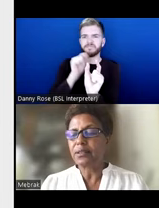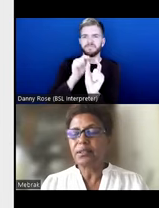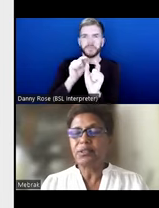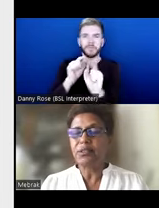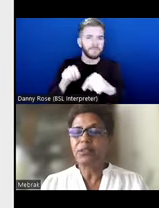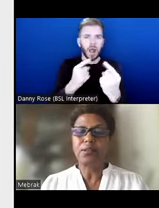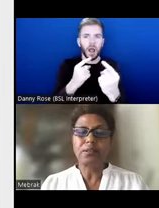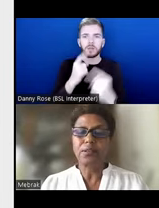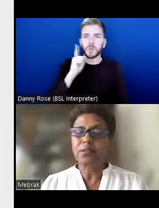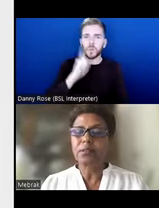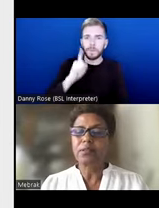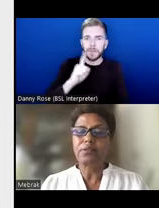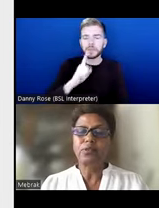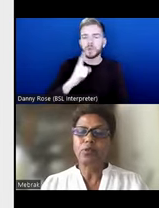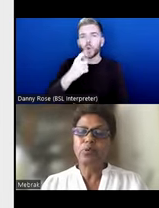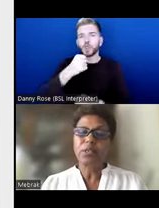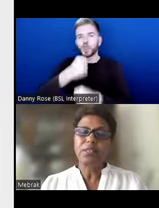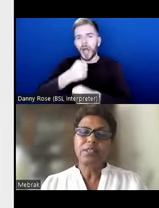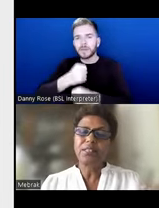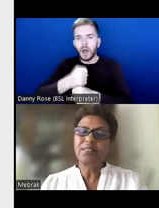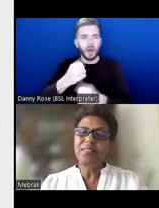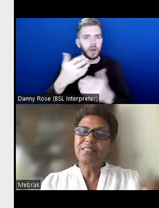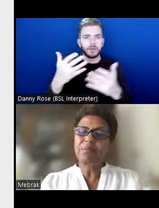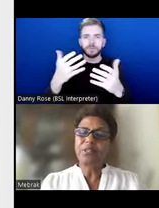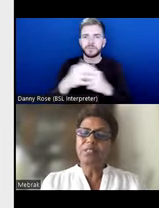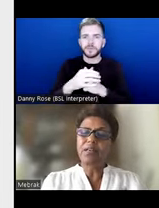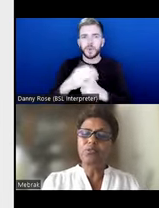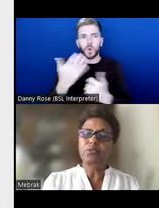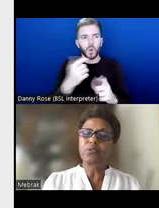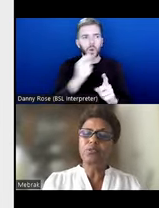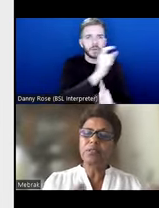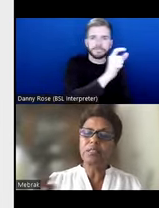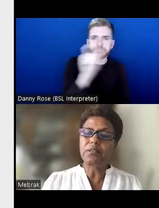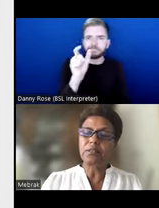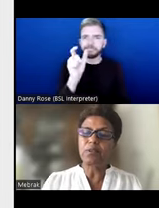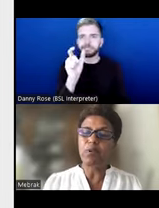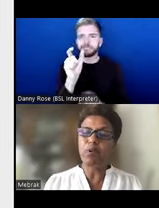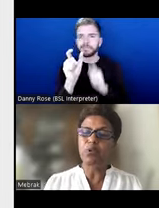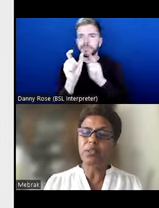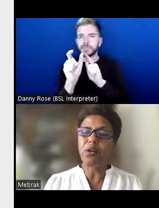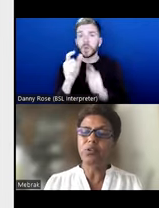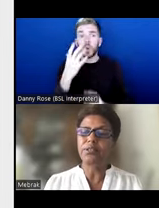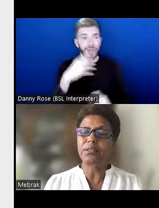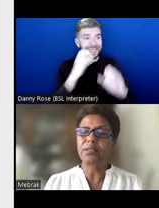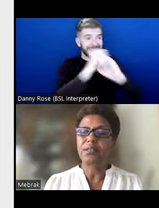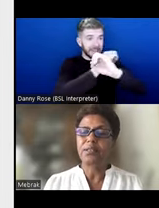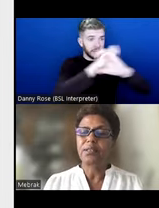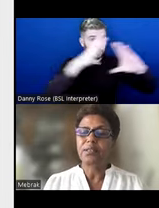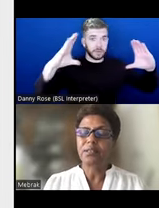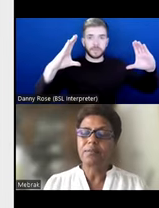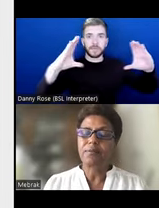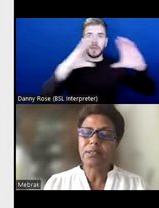gender and girls, or you can't say something out of the, you need to see the whole holistic